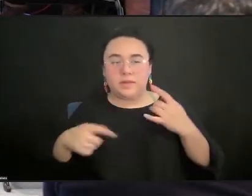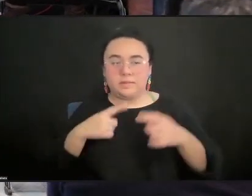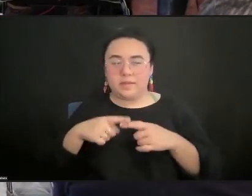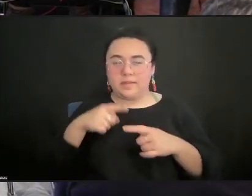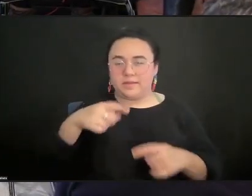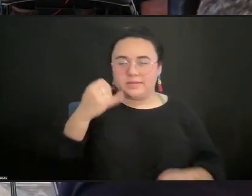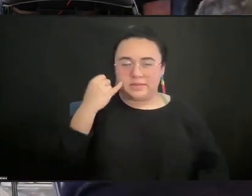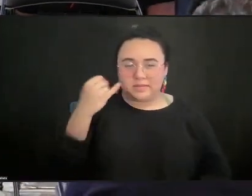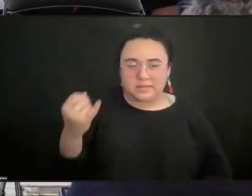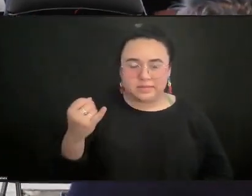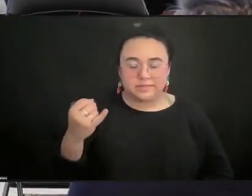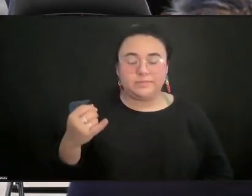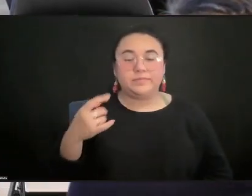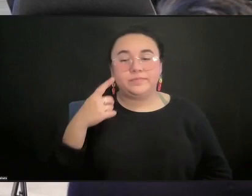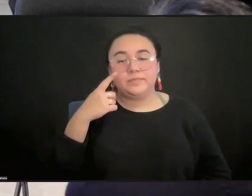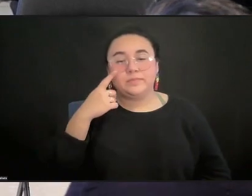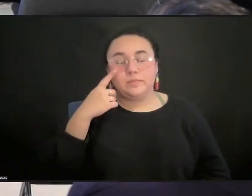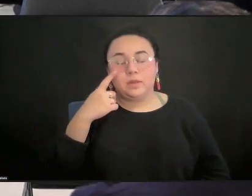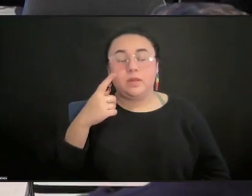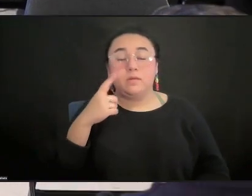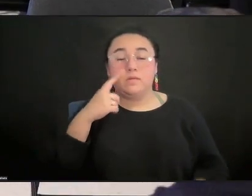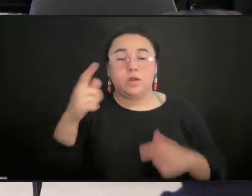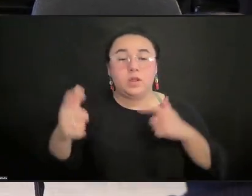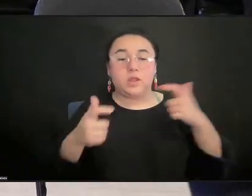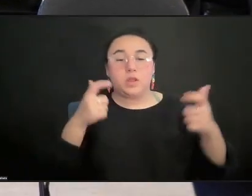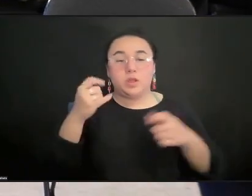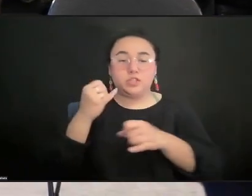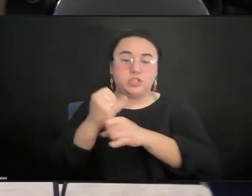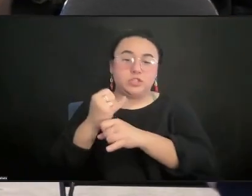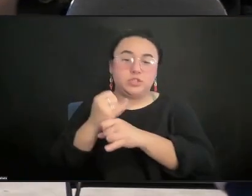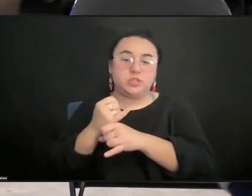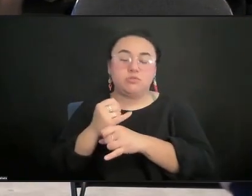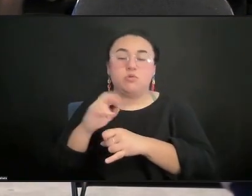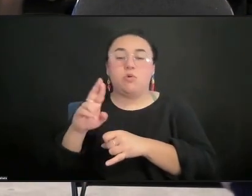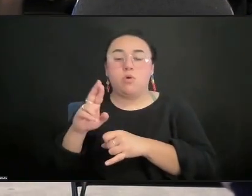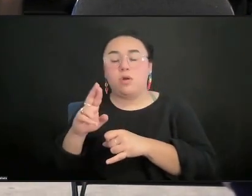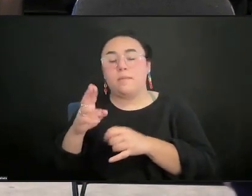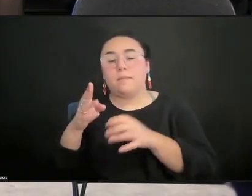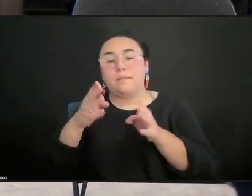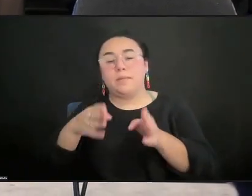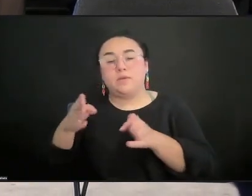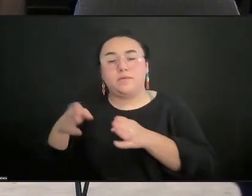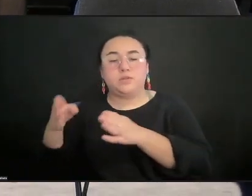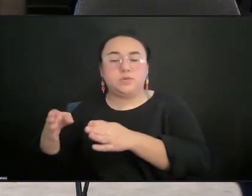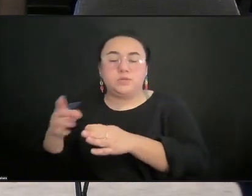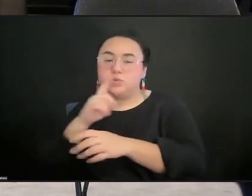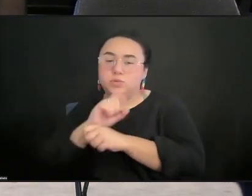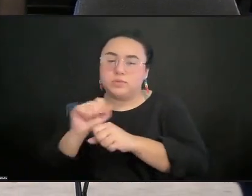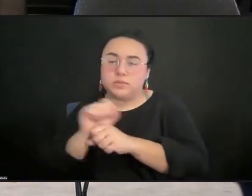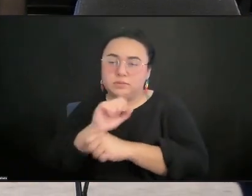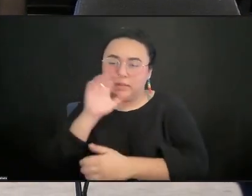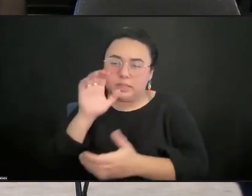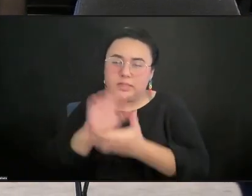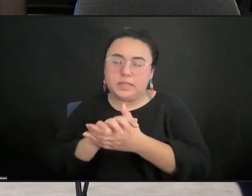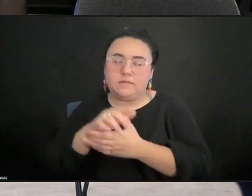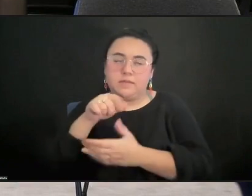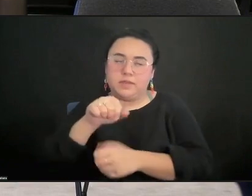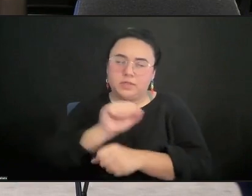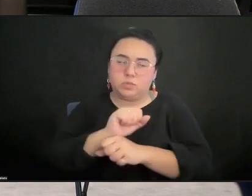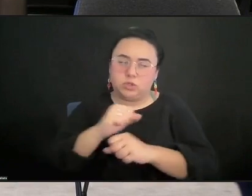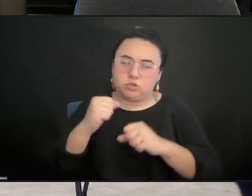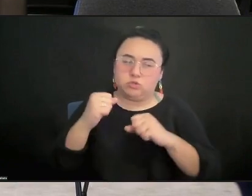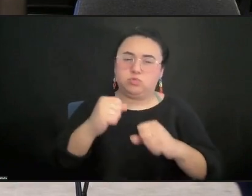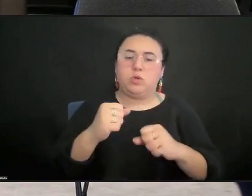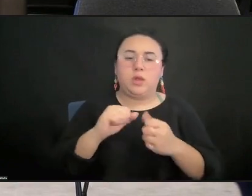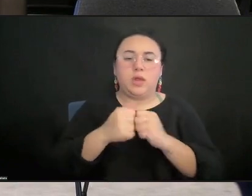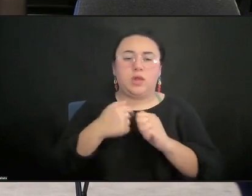larger institutions or individuals, you know, who really believe in this work, how are we pulling together